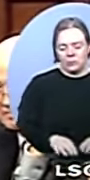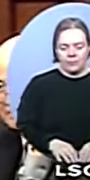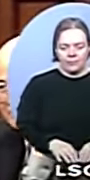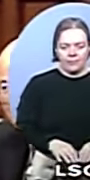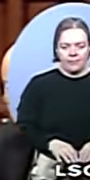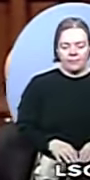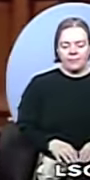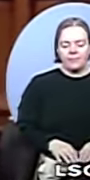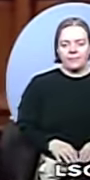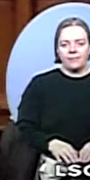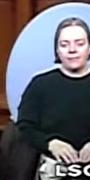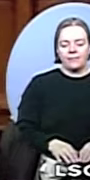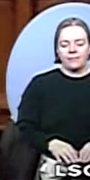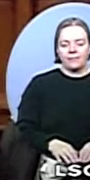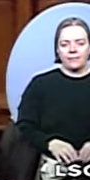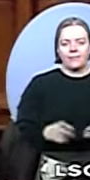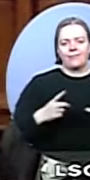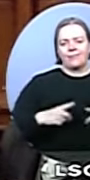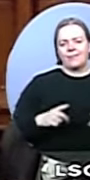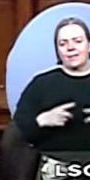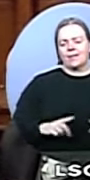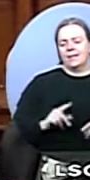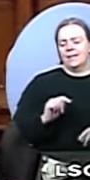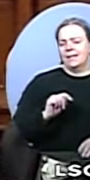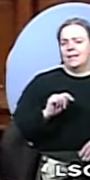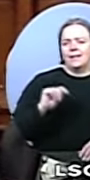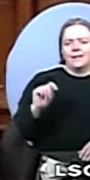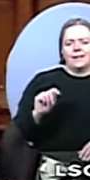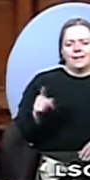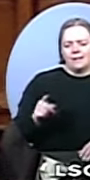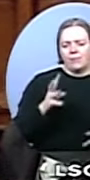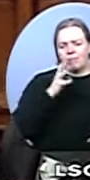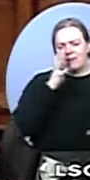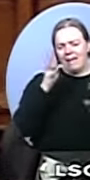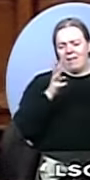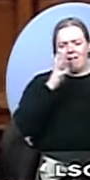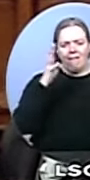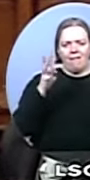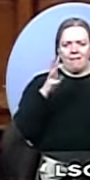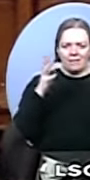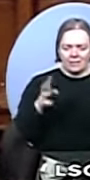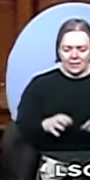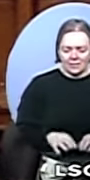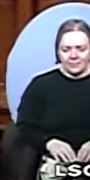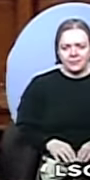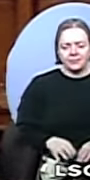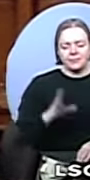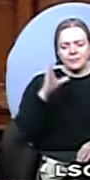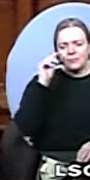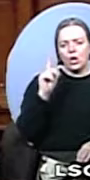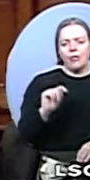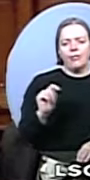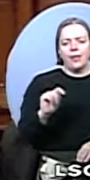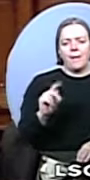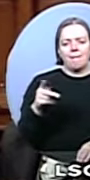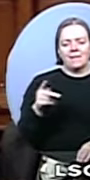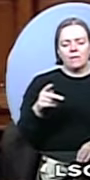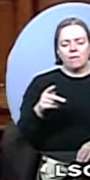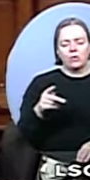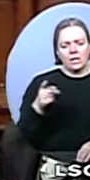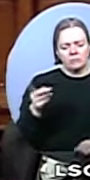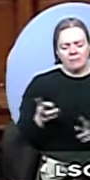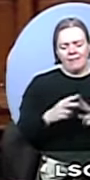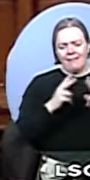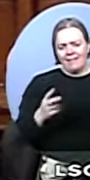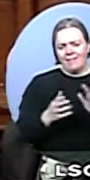member for Timmons James Bay never cease to amaze, Mr. Speaker. Tom Pentafuntas is qualified for the job. He's going to do a fine job, Mr. Speaker. He's